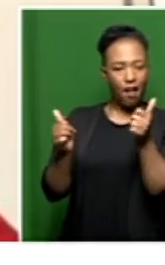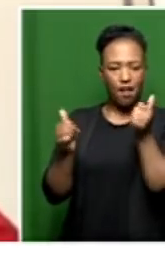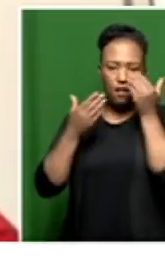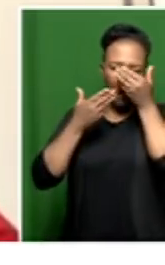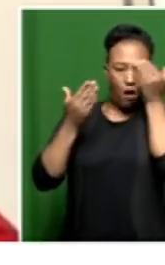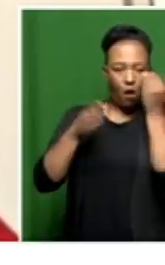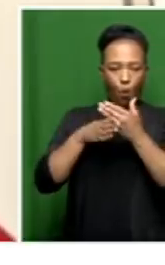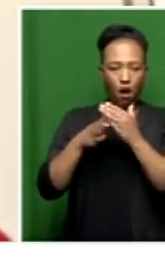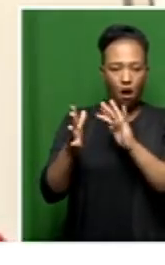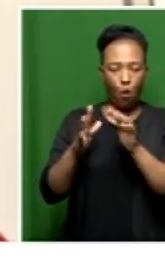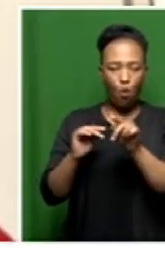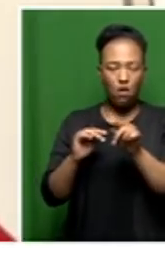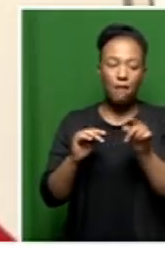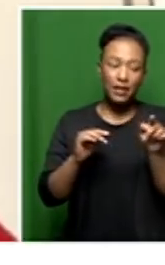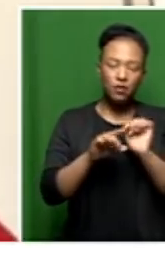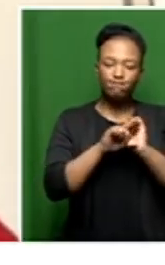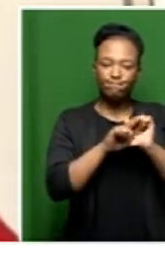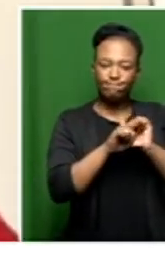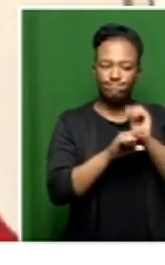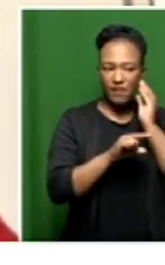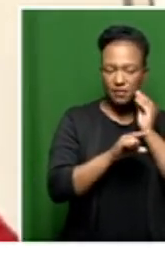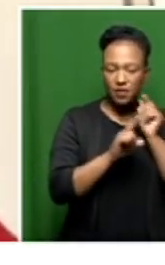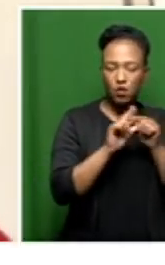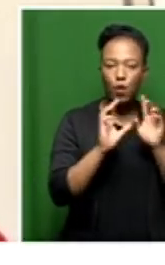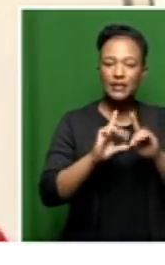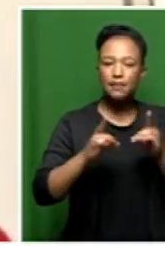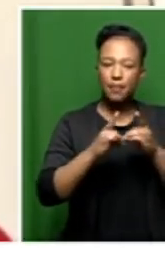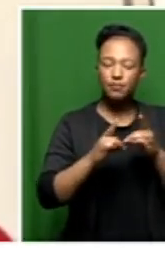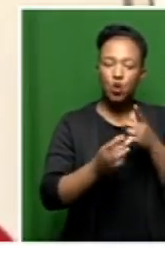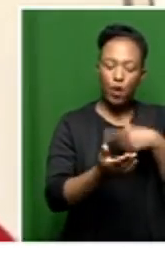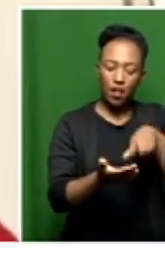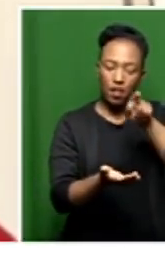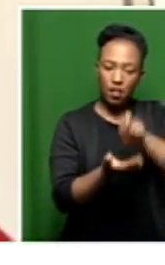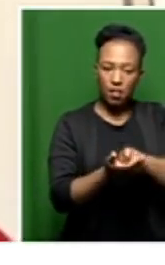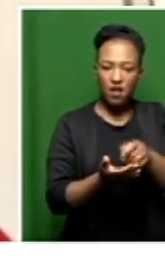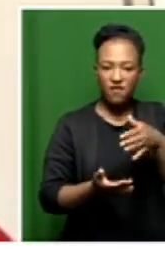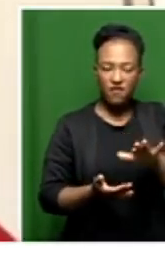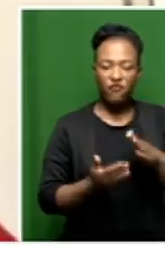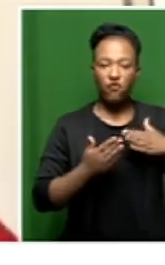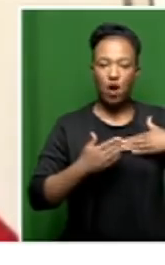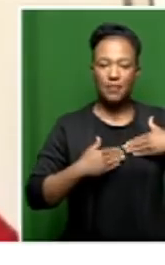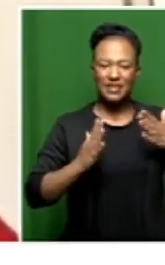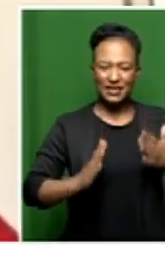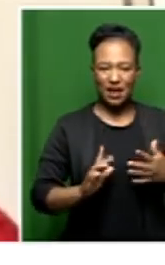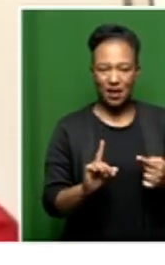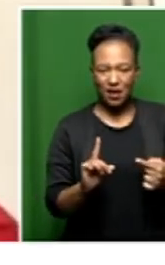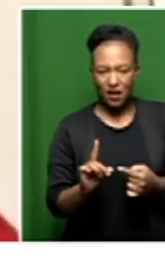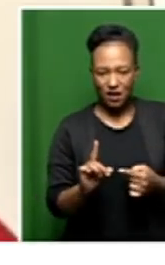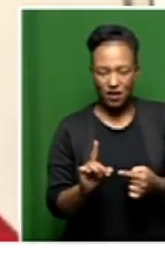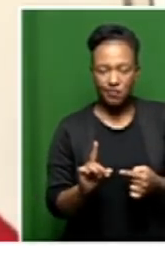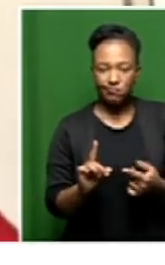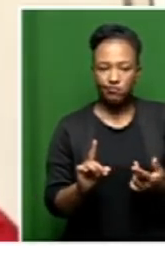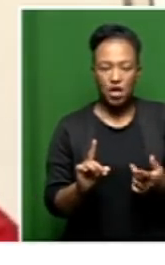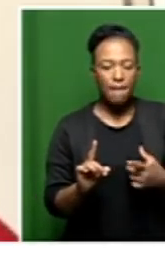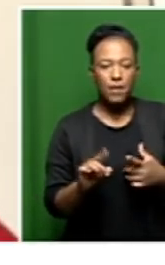they are expected to do. So, that was the understanding of the department when we signed that contract with the administrator, not that